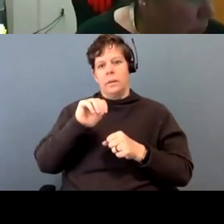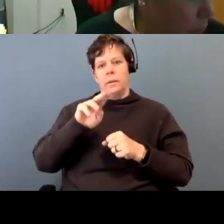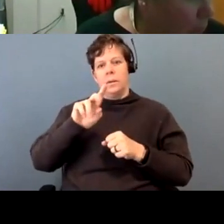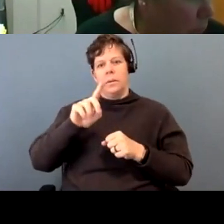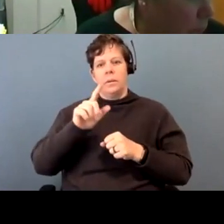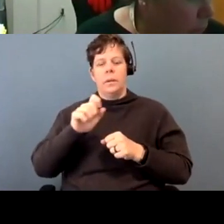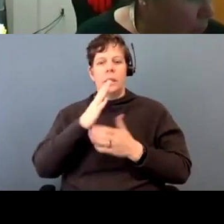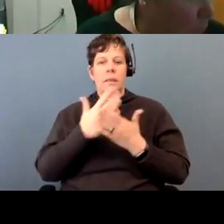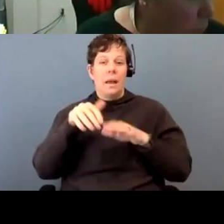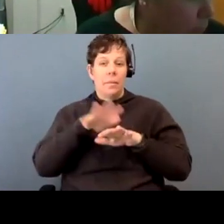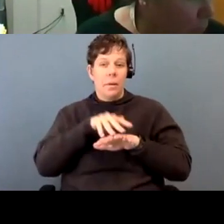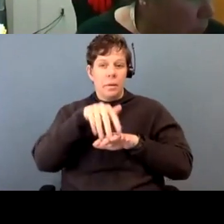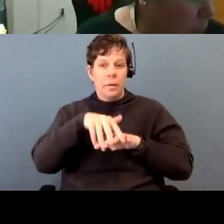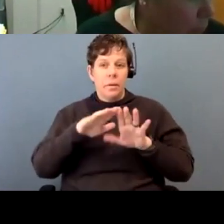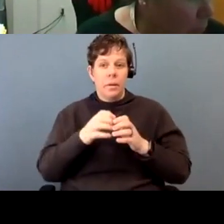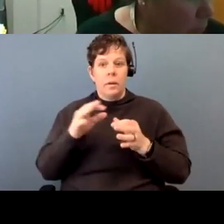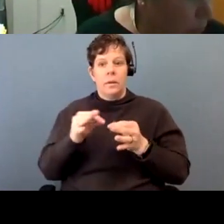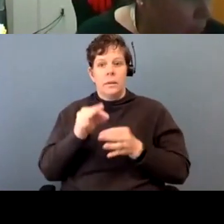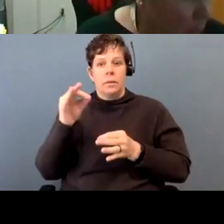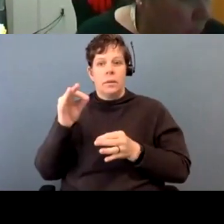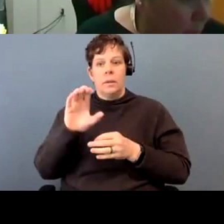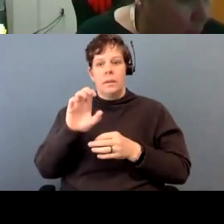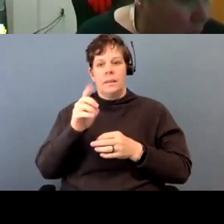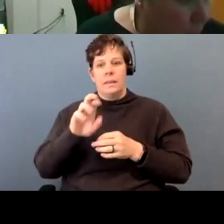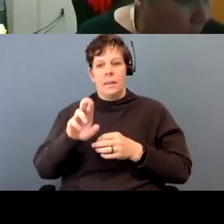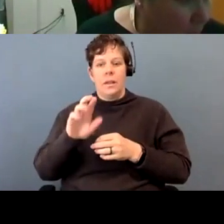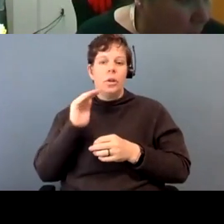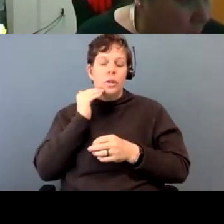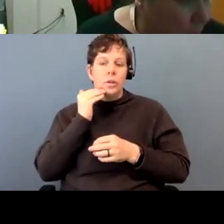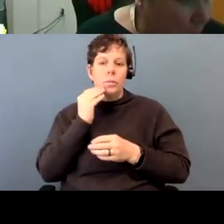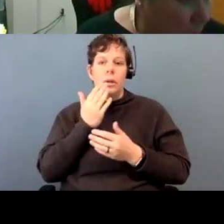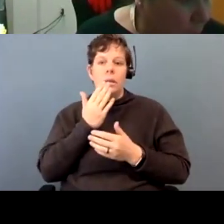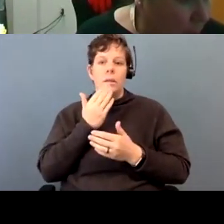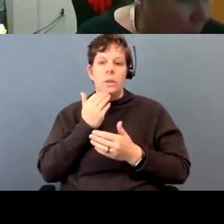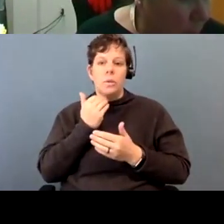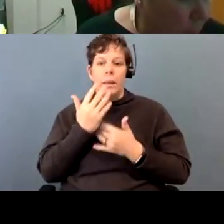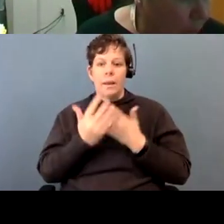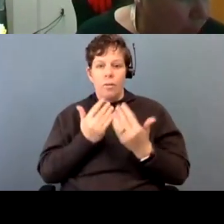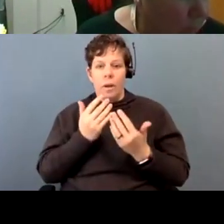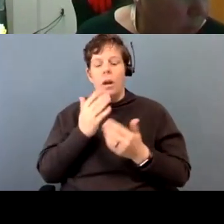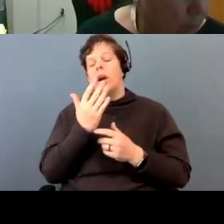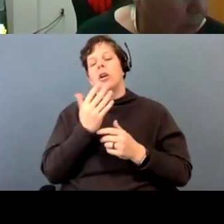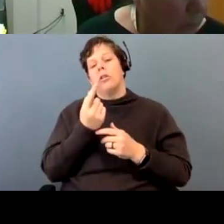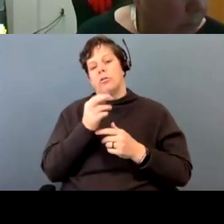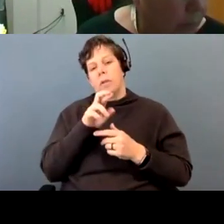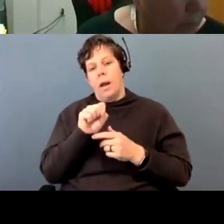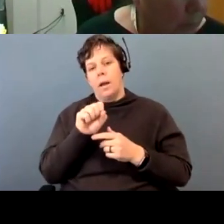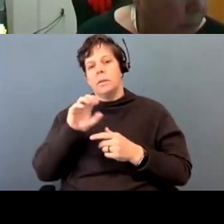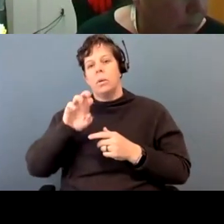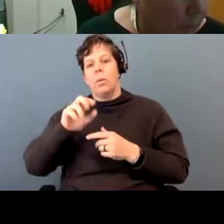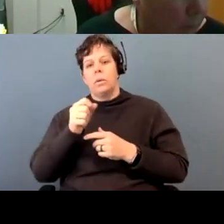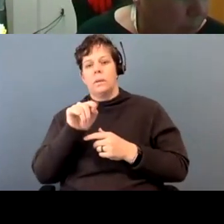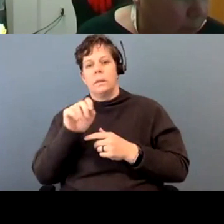nations who use the smoke from cedar, tobacco, sweet grass, or sage, um, as, uh, medicine. It